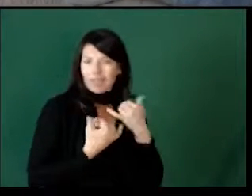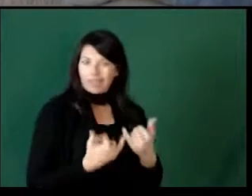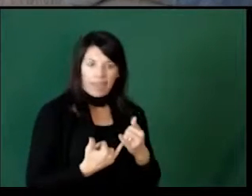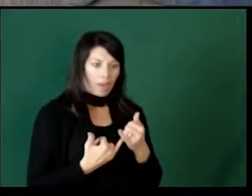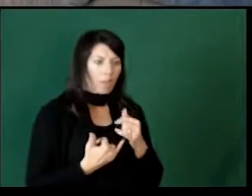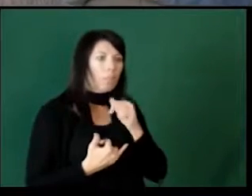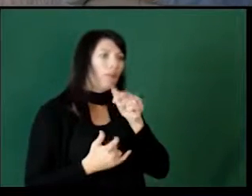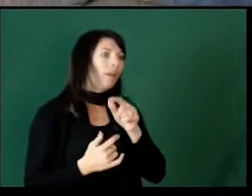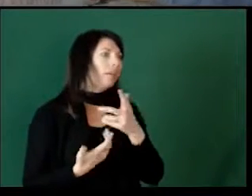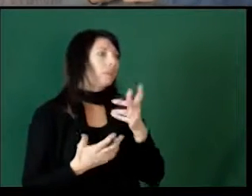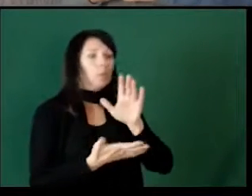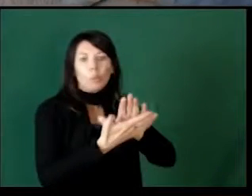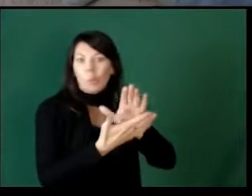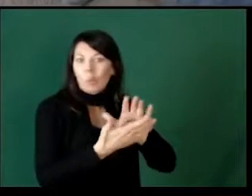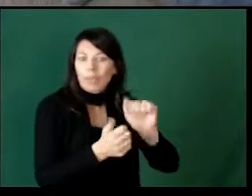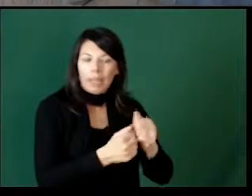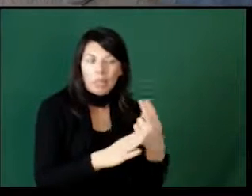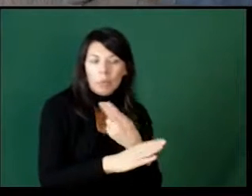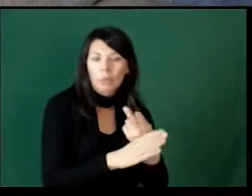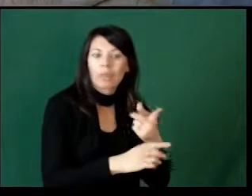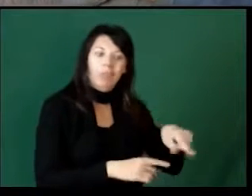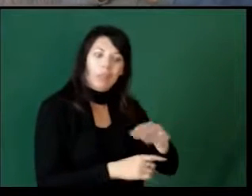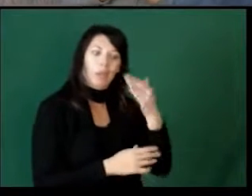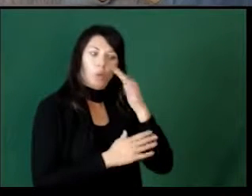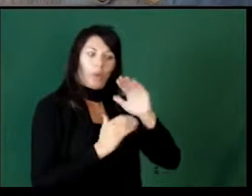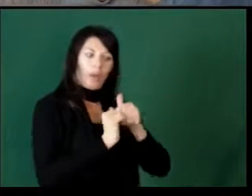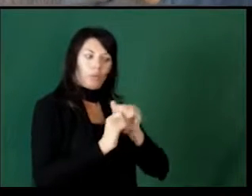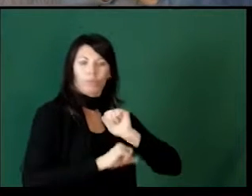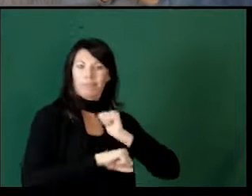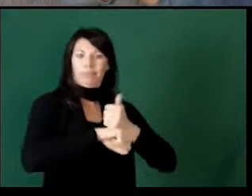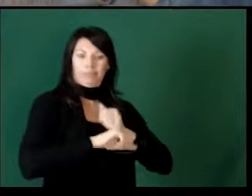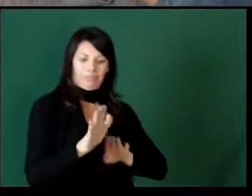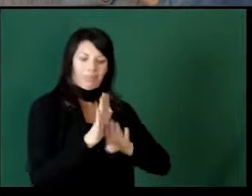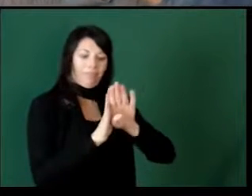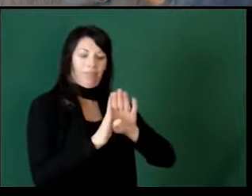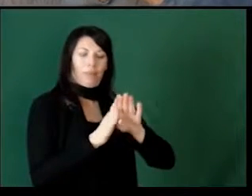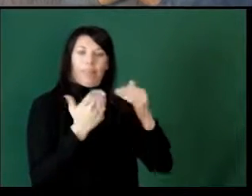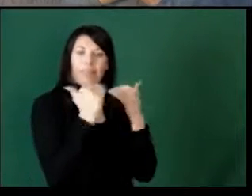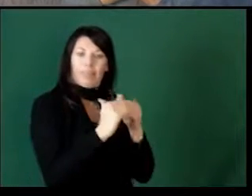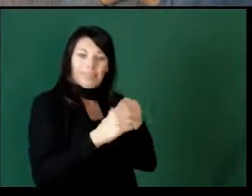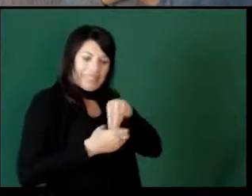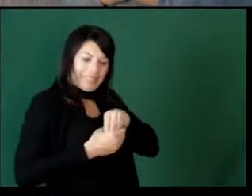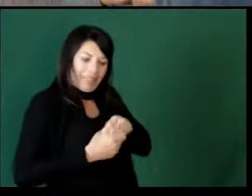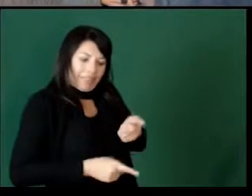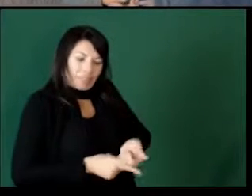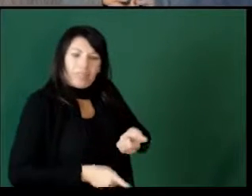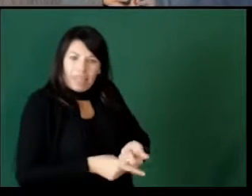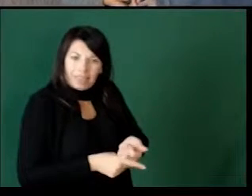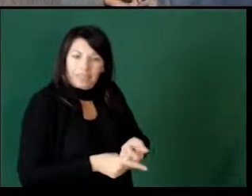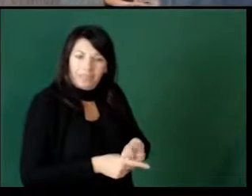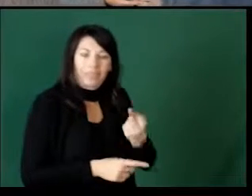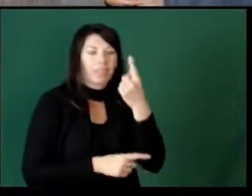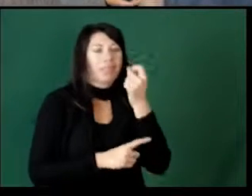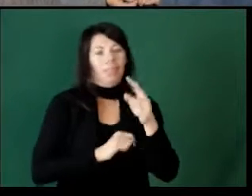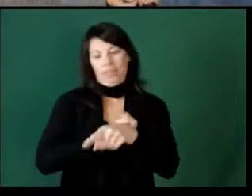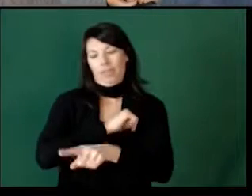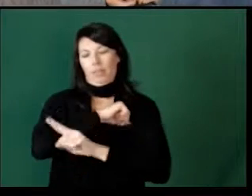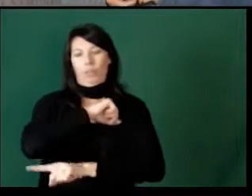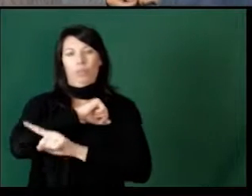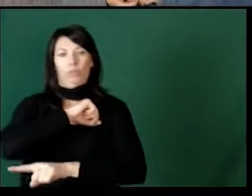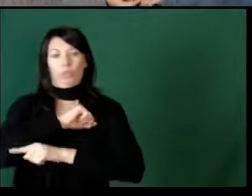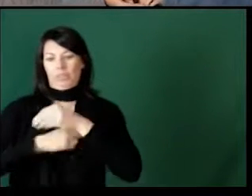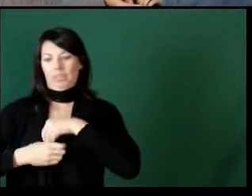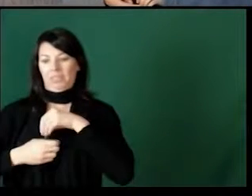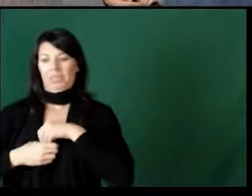right now, but they can carry it into their school day, they know how to develop limits within themselves in the long term. Punishment fosters a lot of